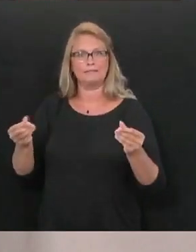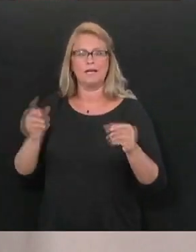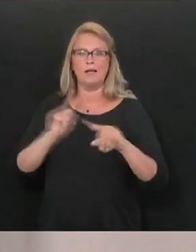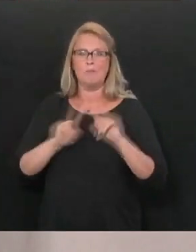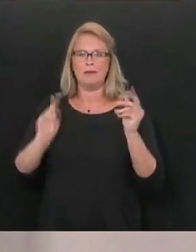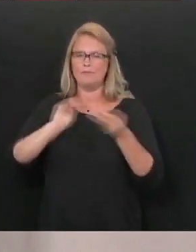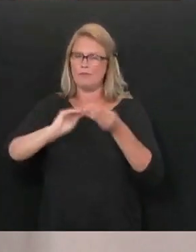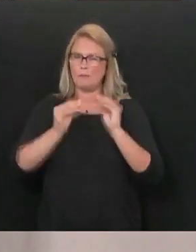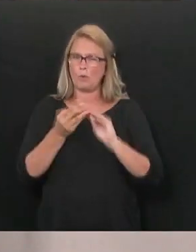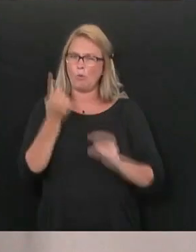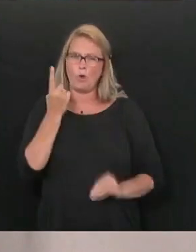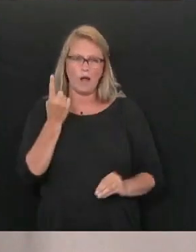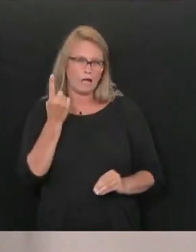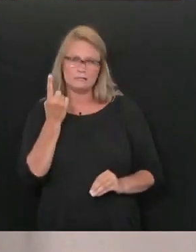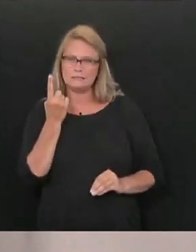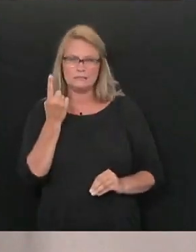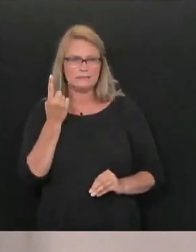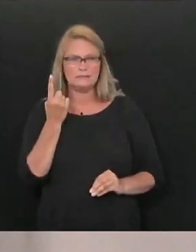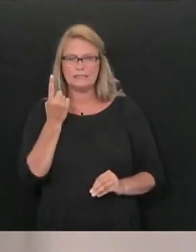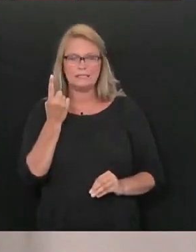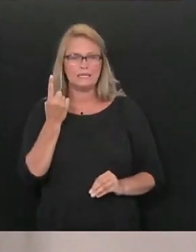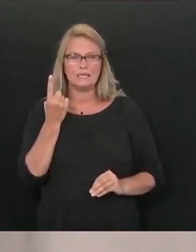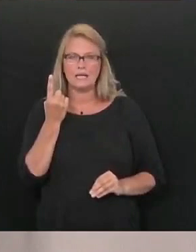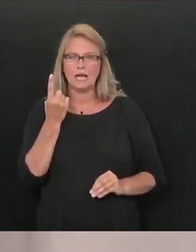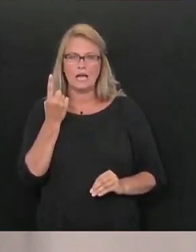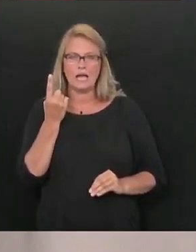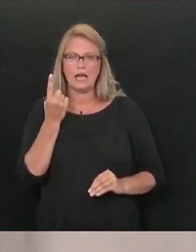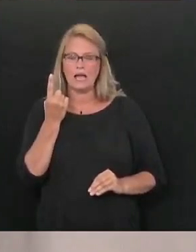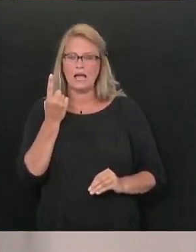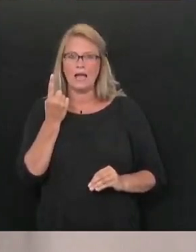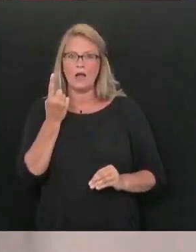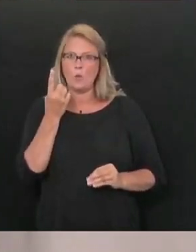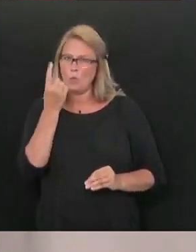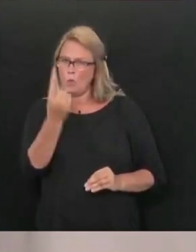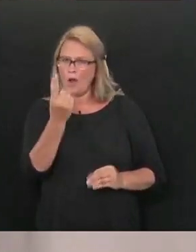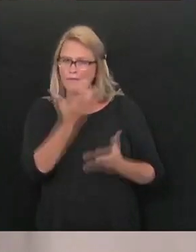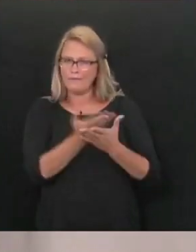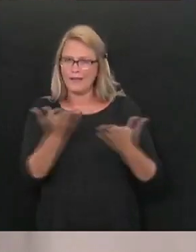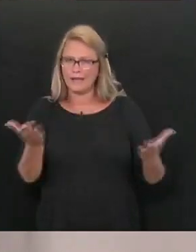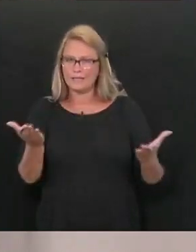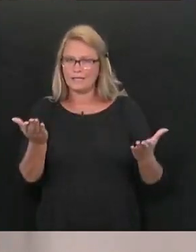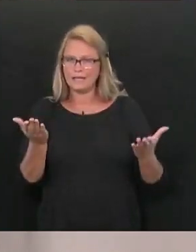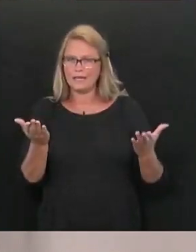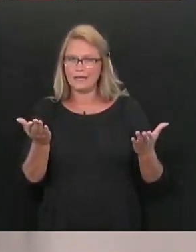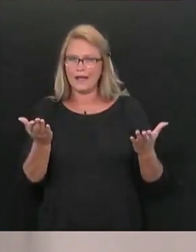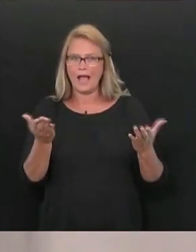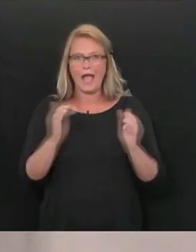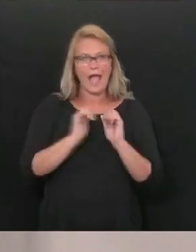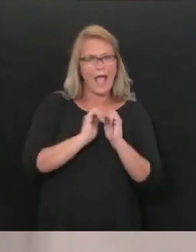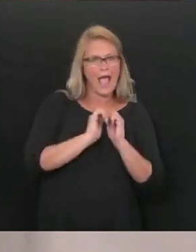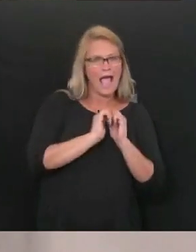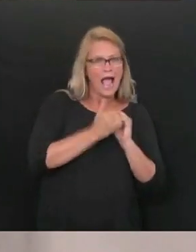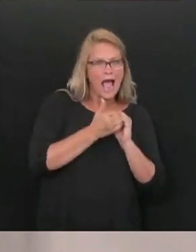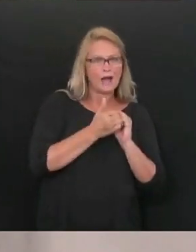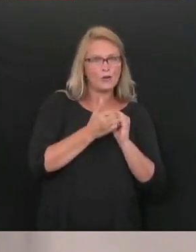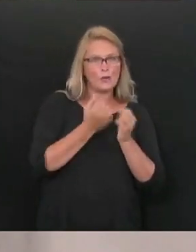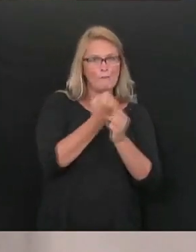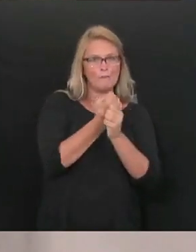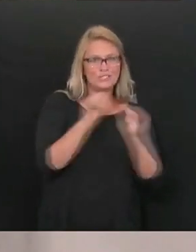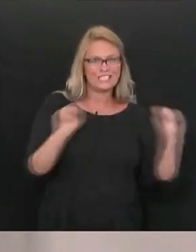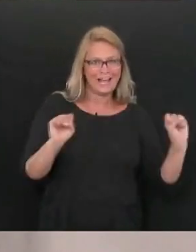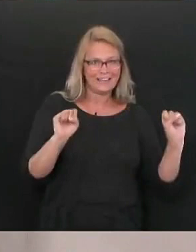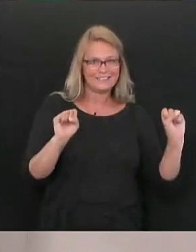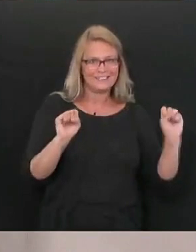one thing that is going on across the board is how do we protect our kids?